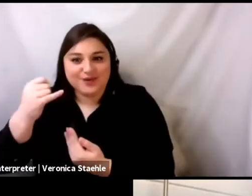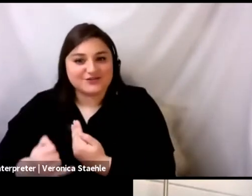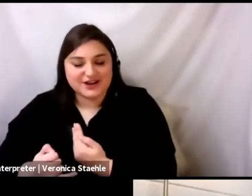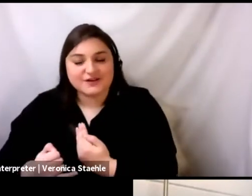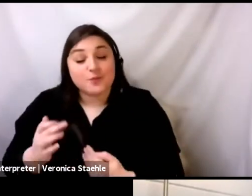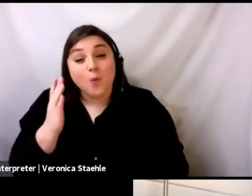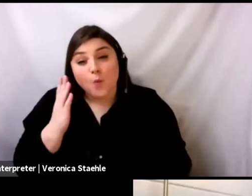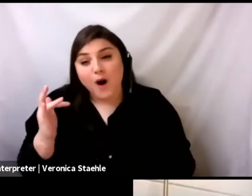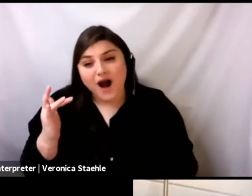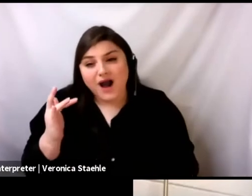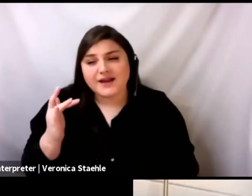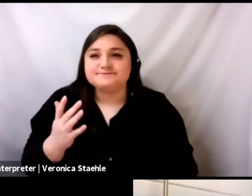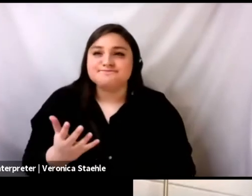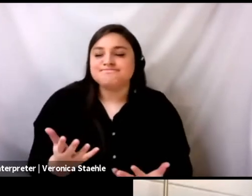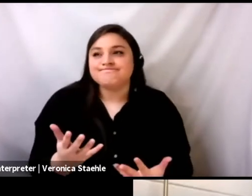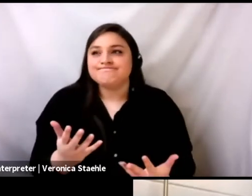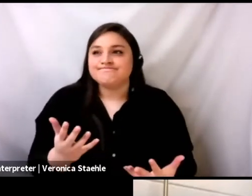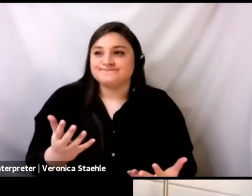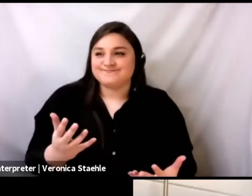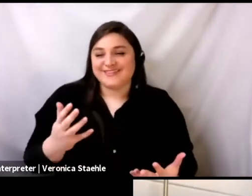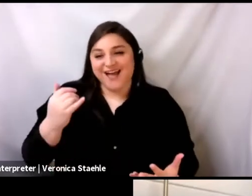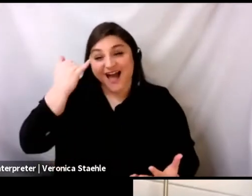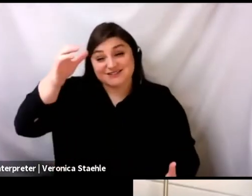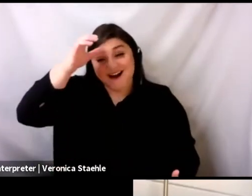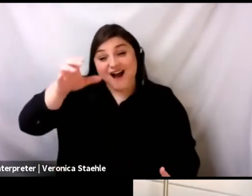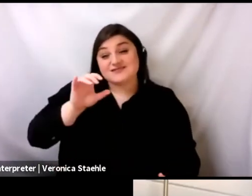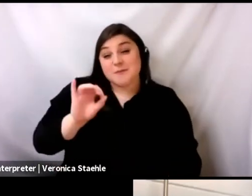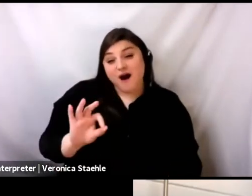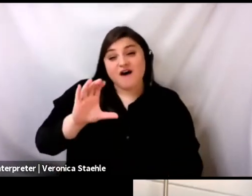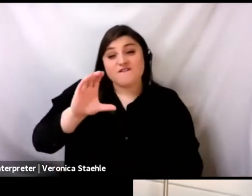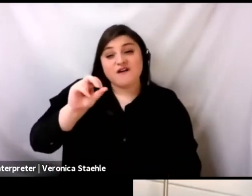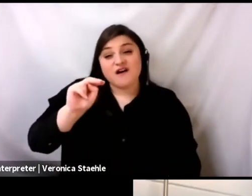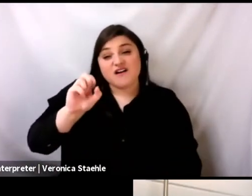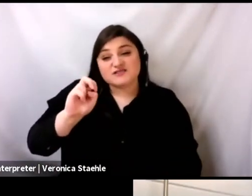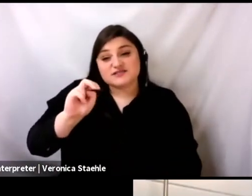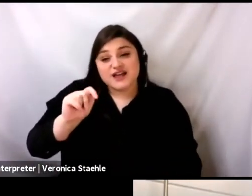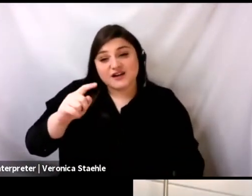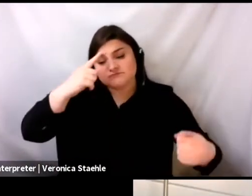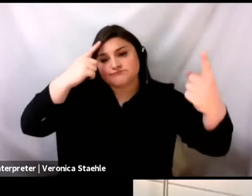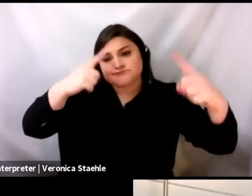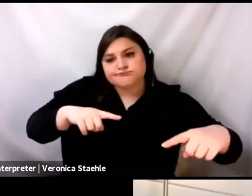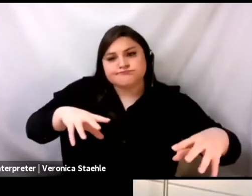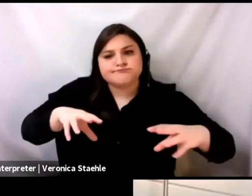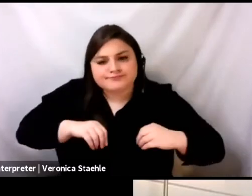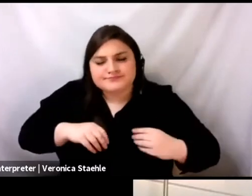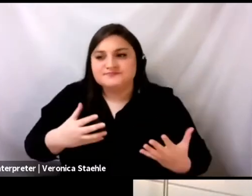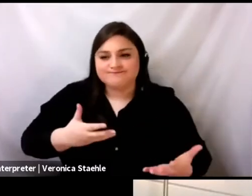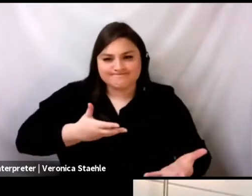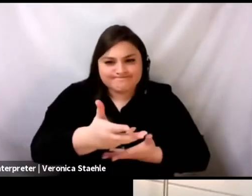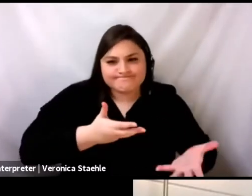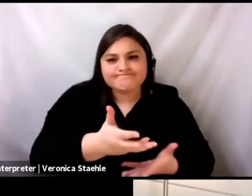like thinking about consent and thinking about boundaries and thinking about community building has just always been